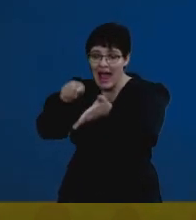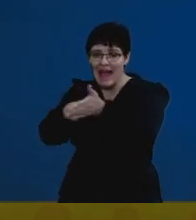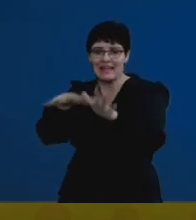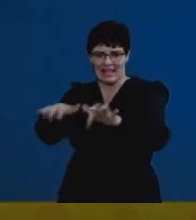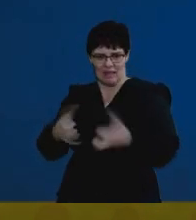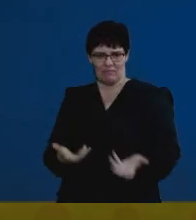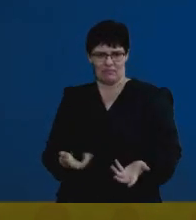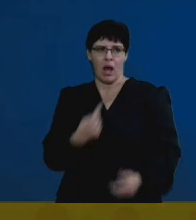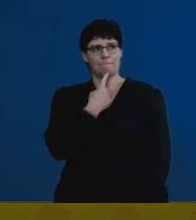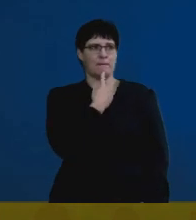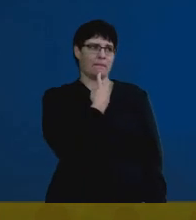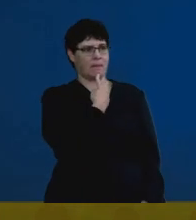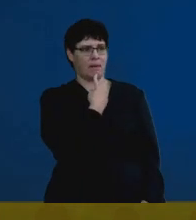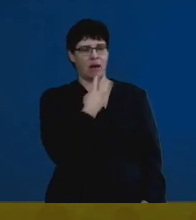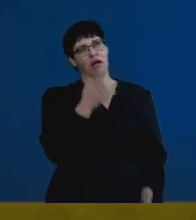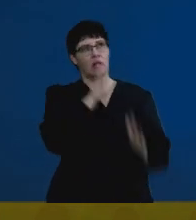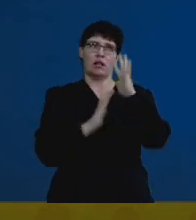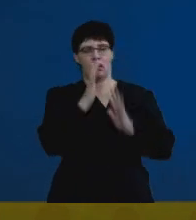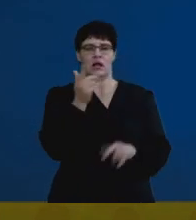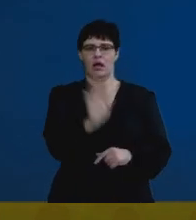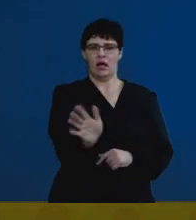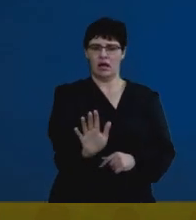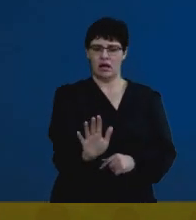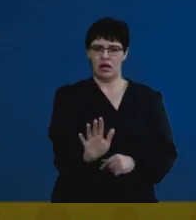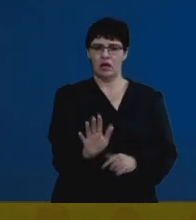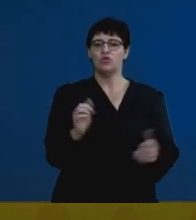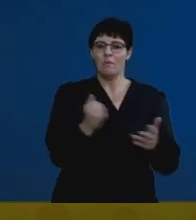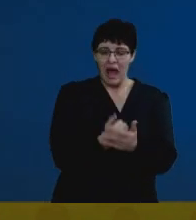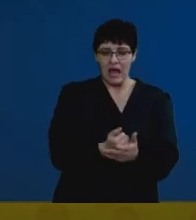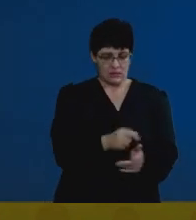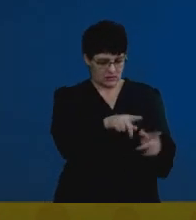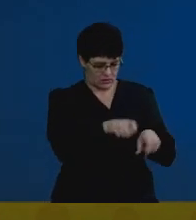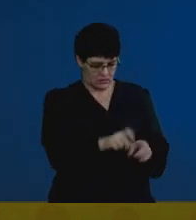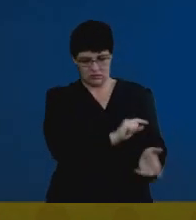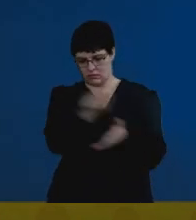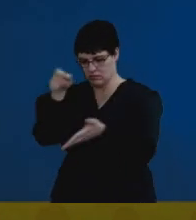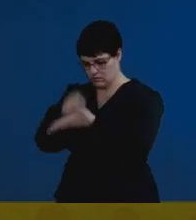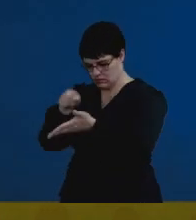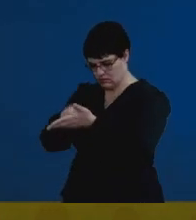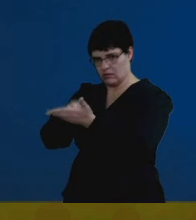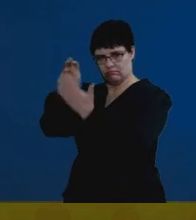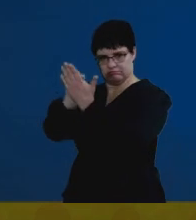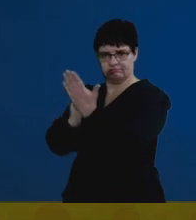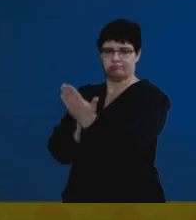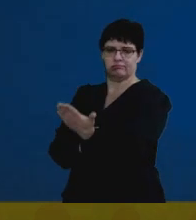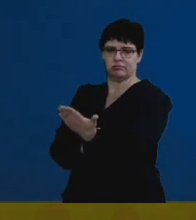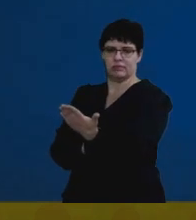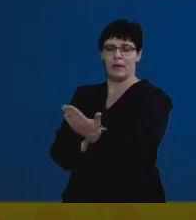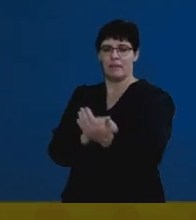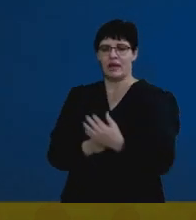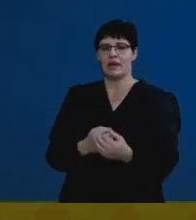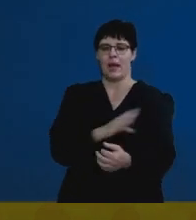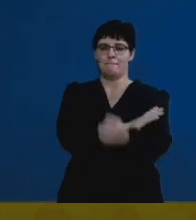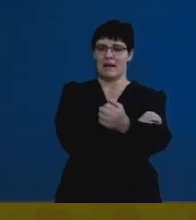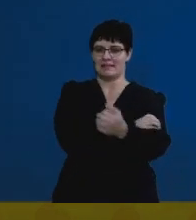So make sure that when you sit down to write and revise, you are physically writing down an answer. And that's called muscle memory.